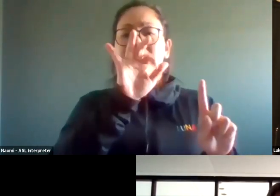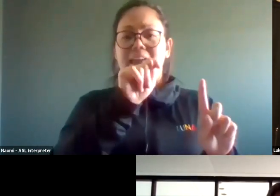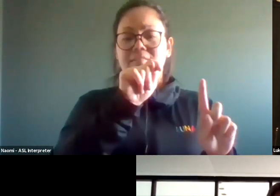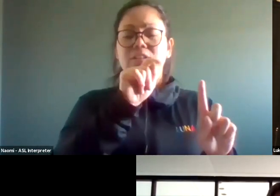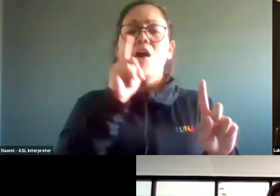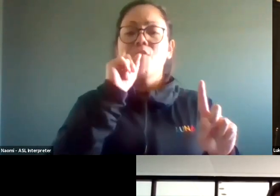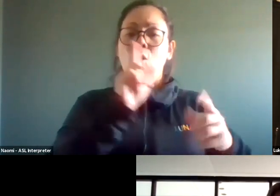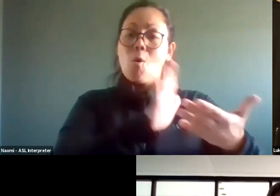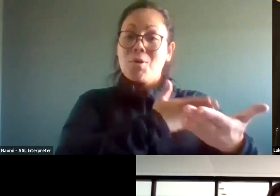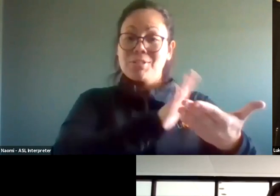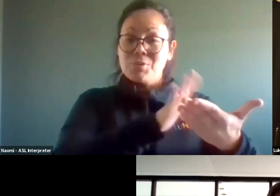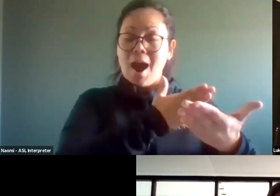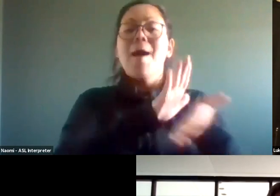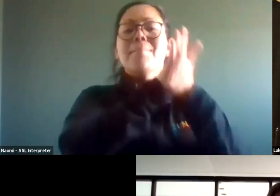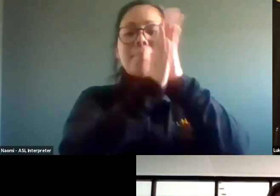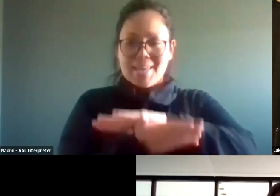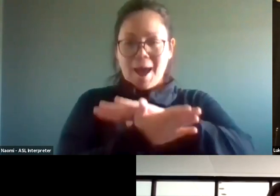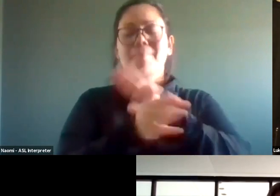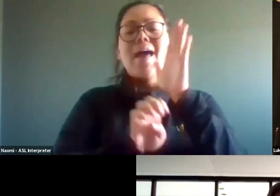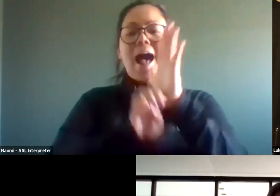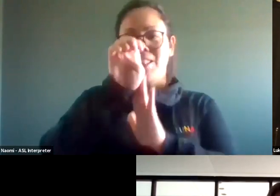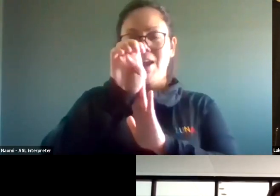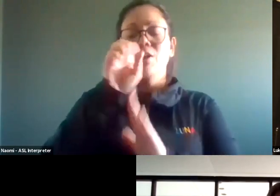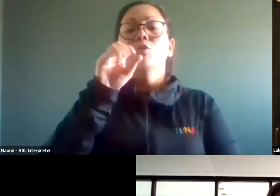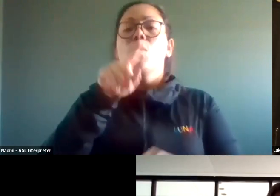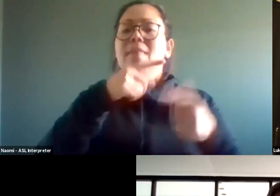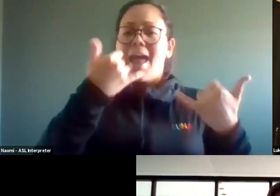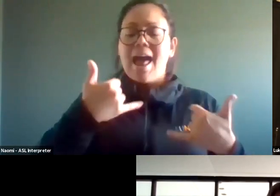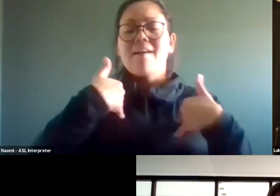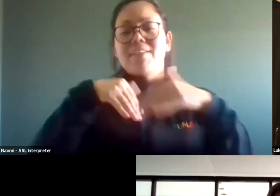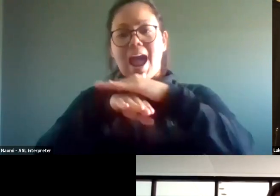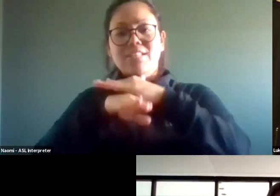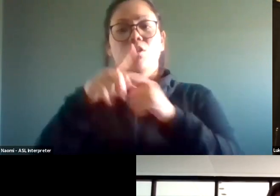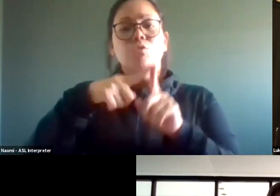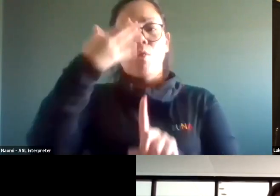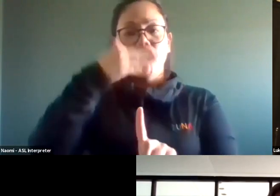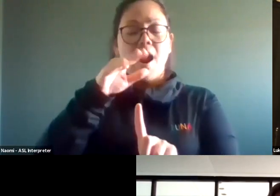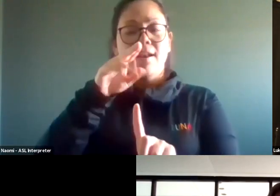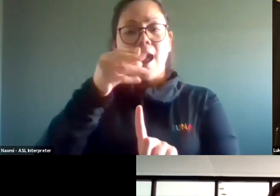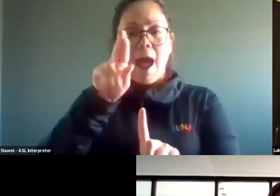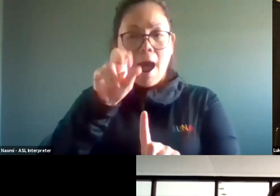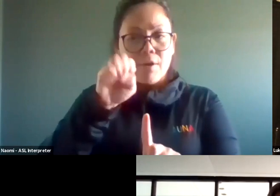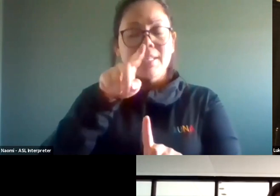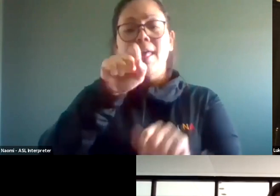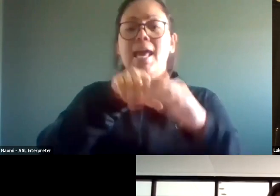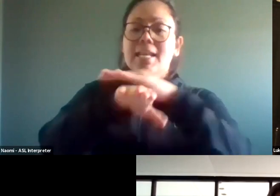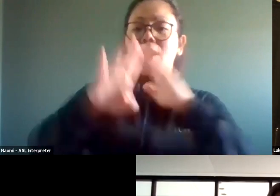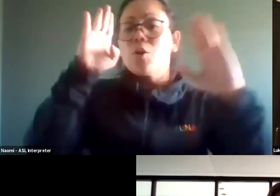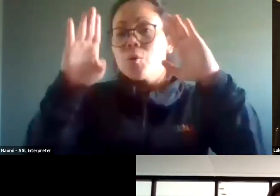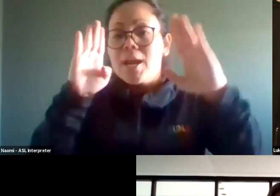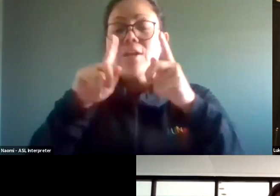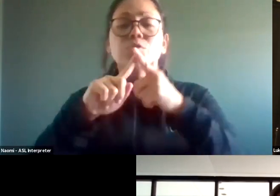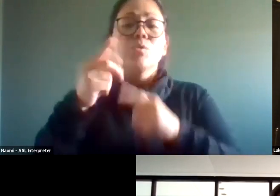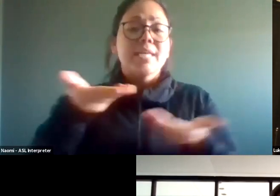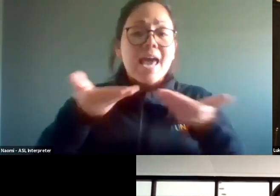so that those individuals have access not just to the stage area, but now they have access to the front of house so they could go out and greet guests and stuff like